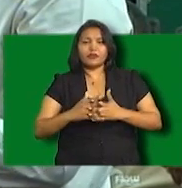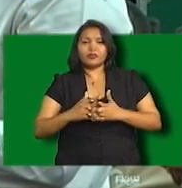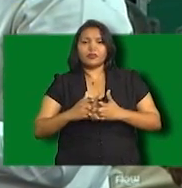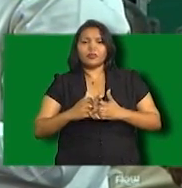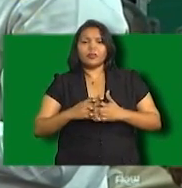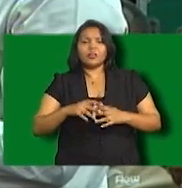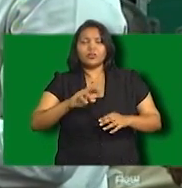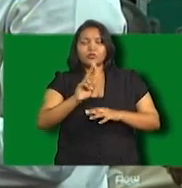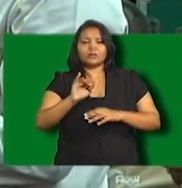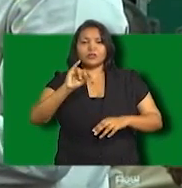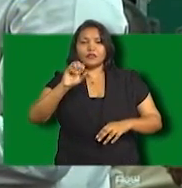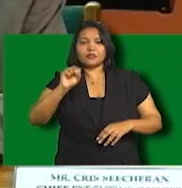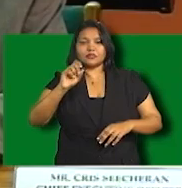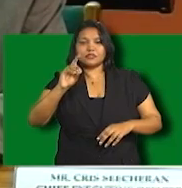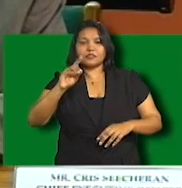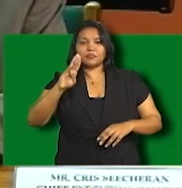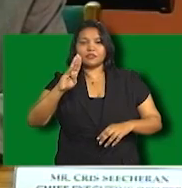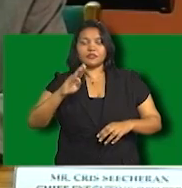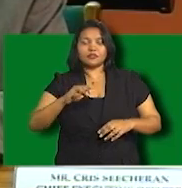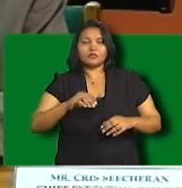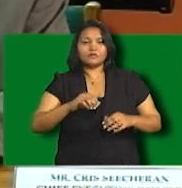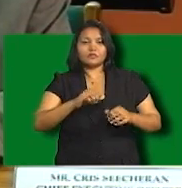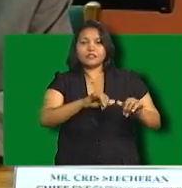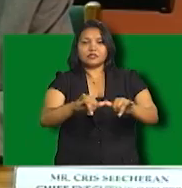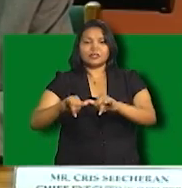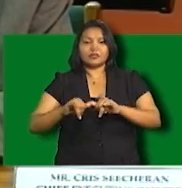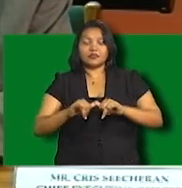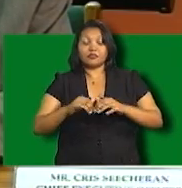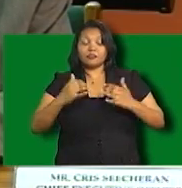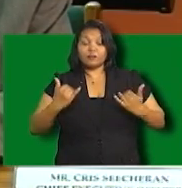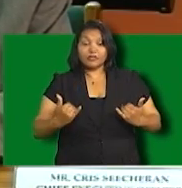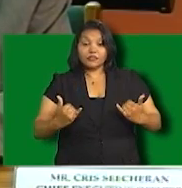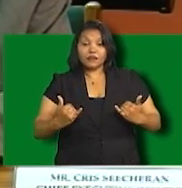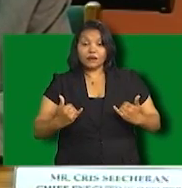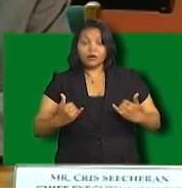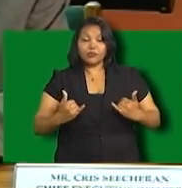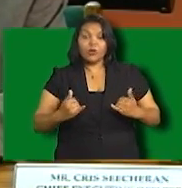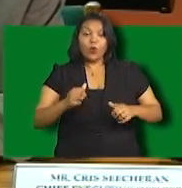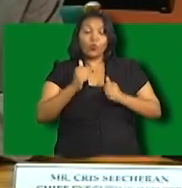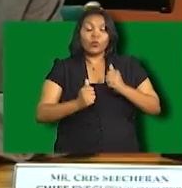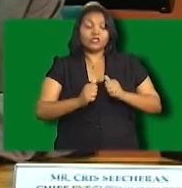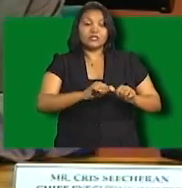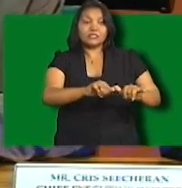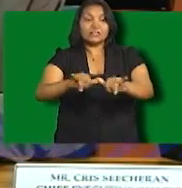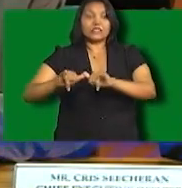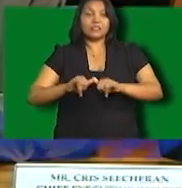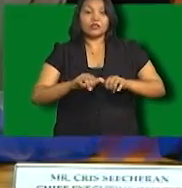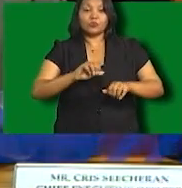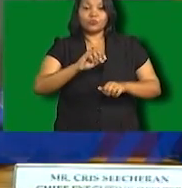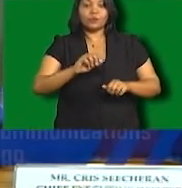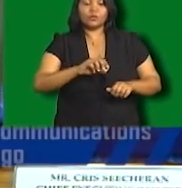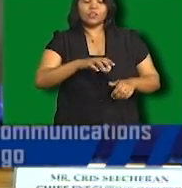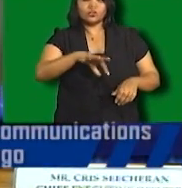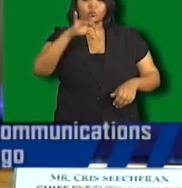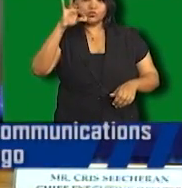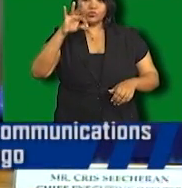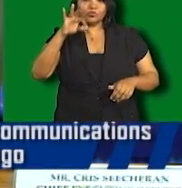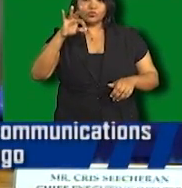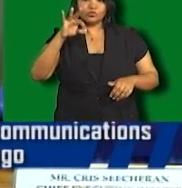they use the ISDB standard. The final position on the choice of standard we're leaving, largely for the